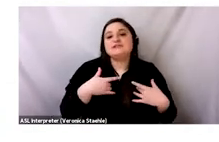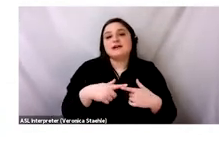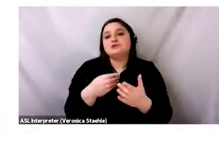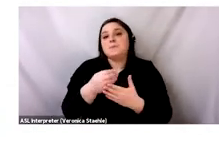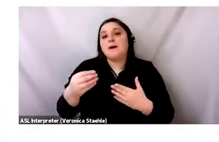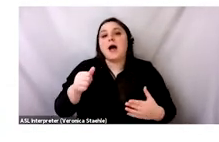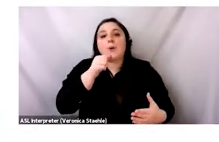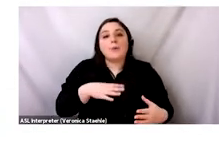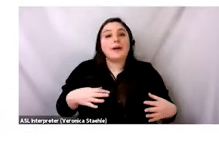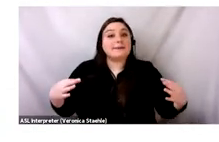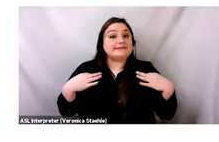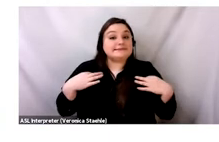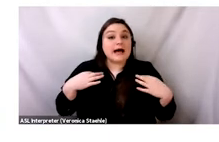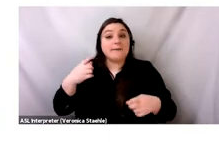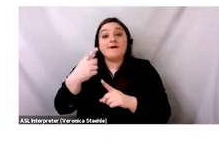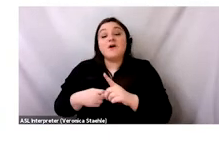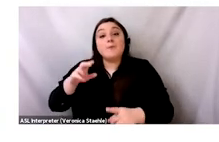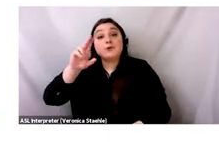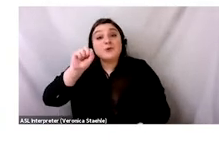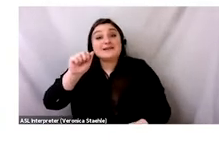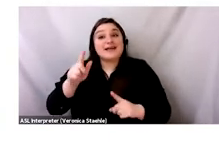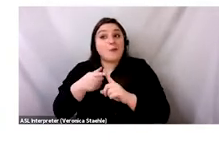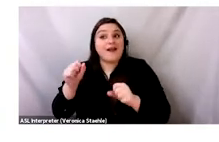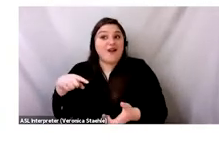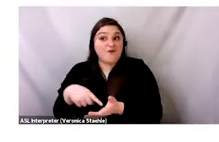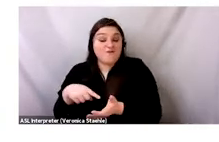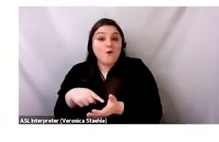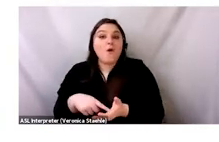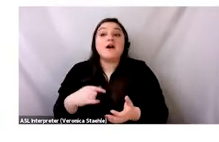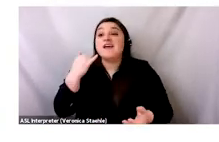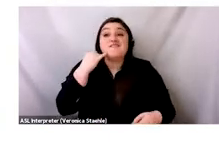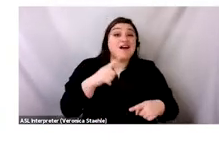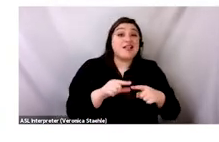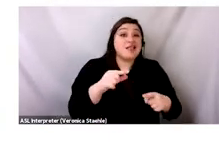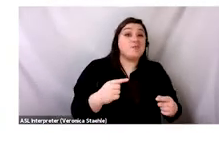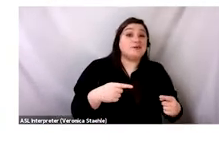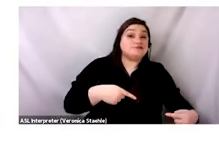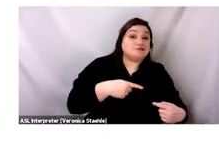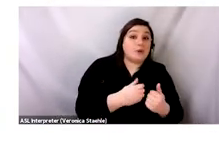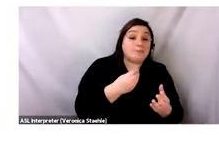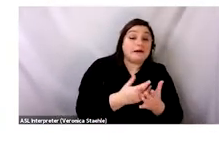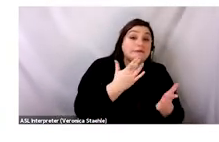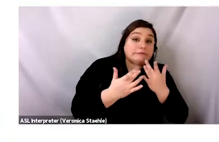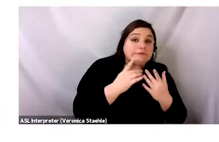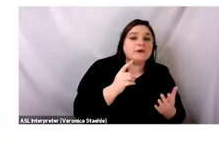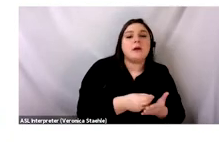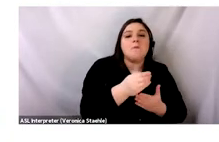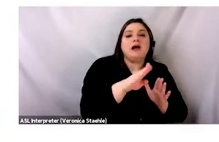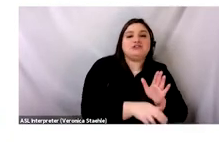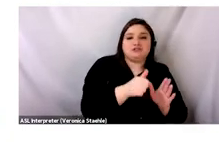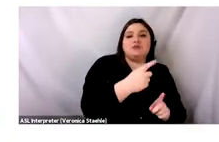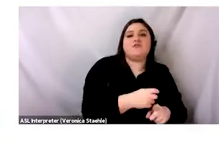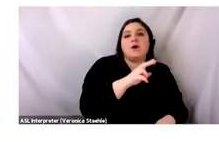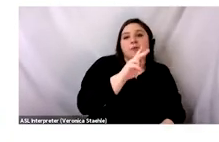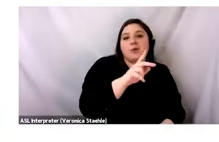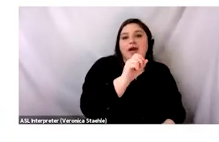ladies' tops from the U.K. when business is good and ladies' from Canada when business is not so good. Abena will always cut a new